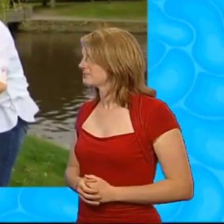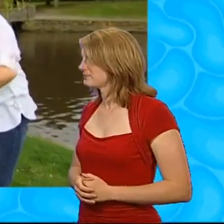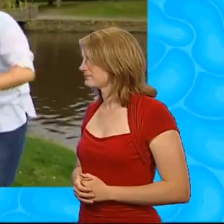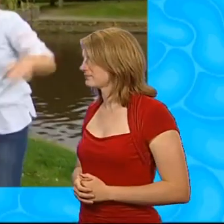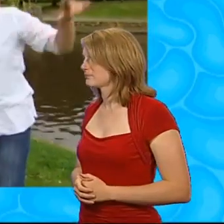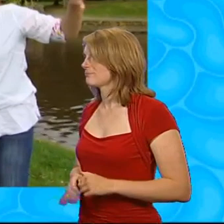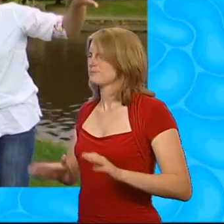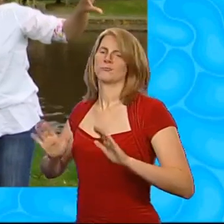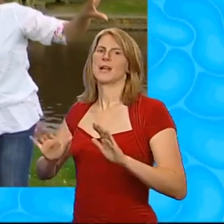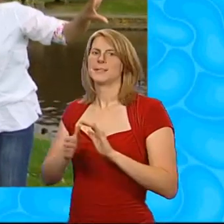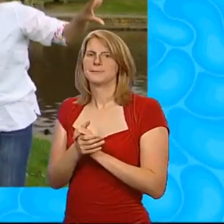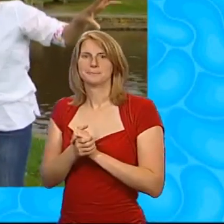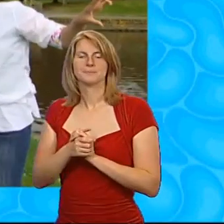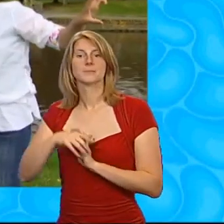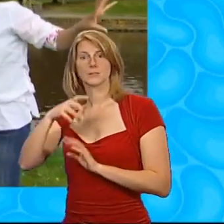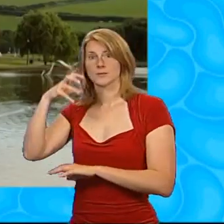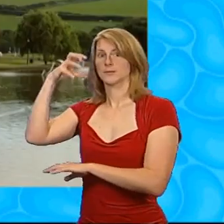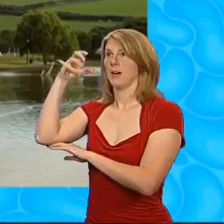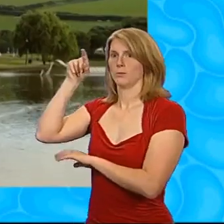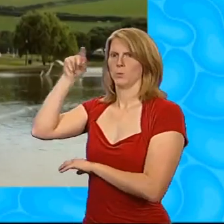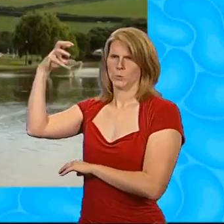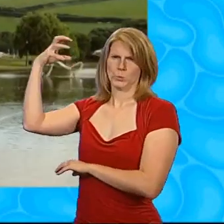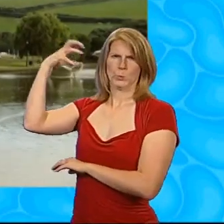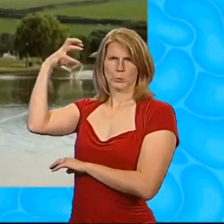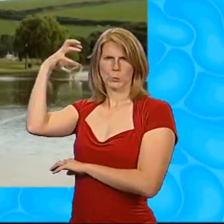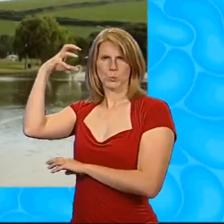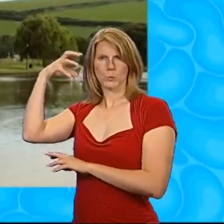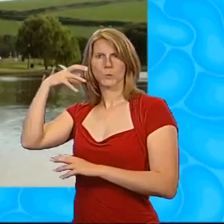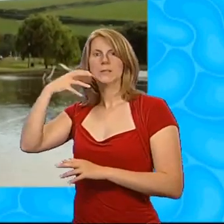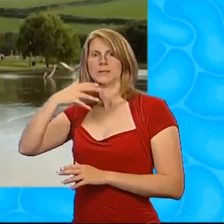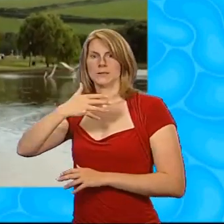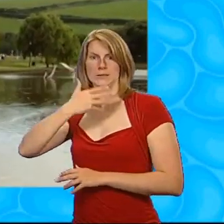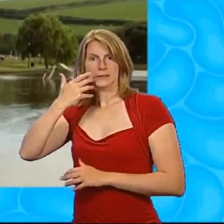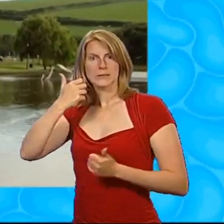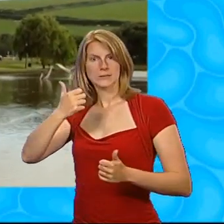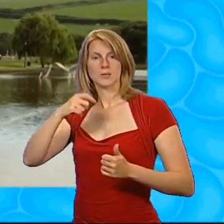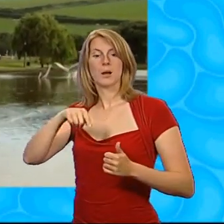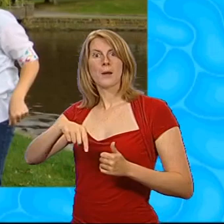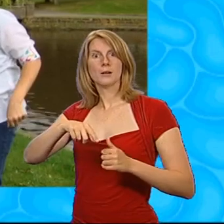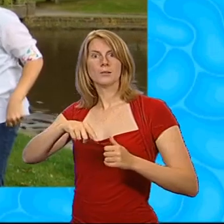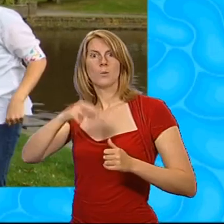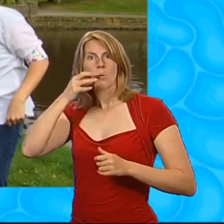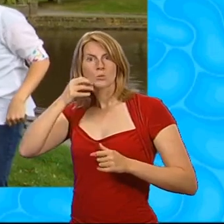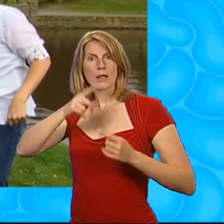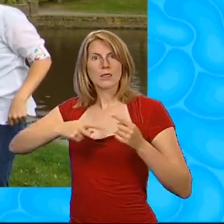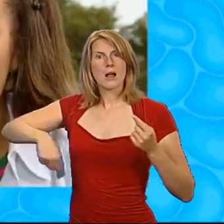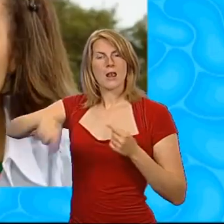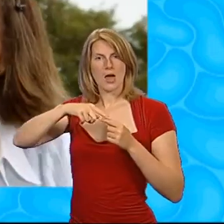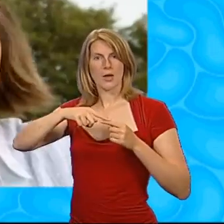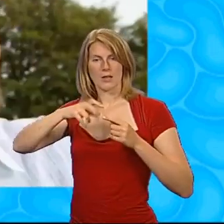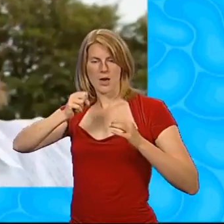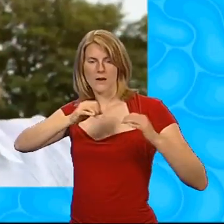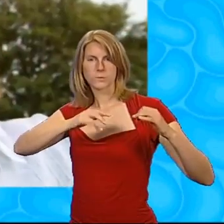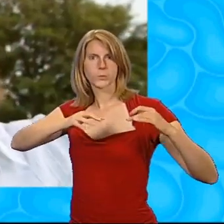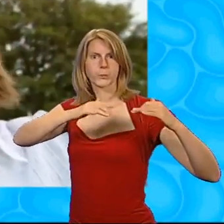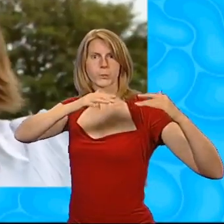Right, guys. Now, the sun is heating up some of the water in the lake and turning it into invisible water vapour. And